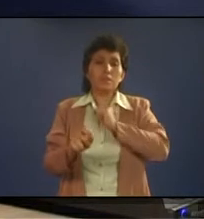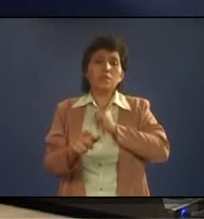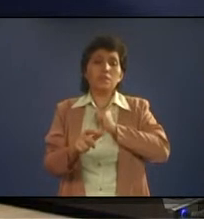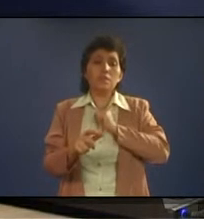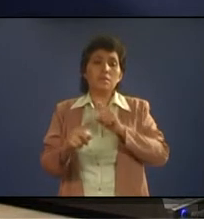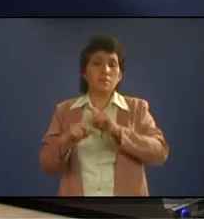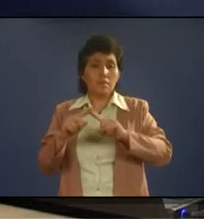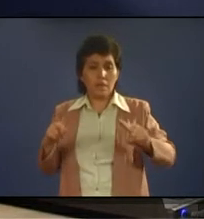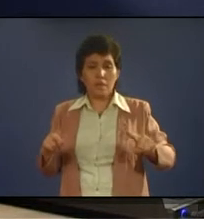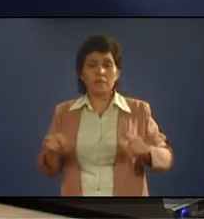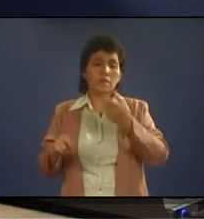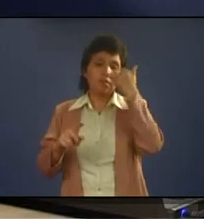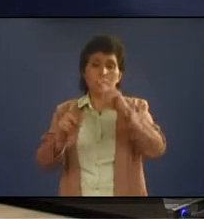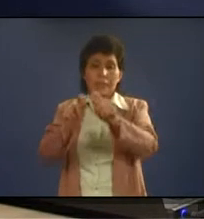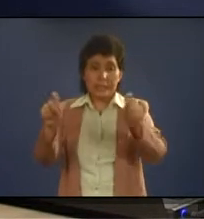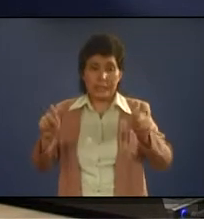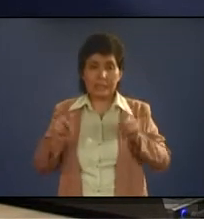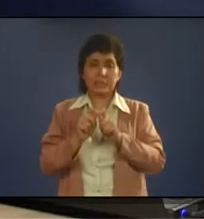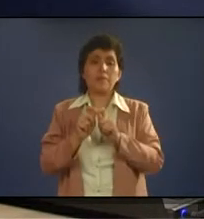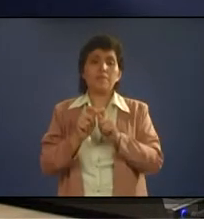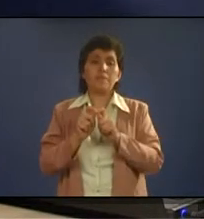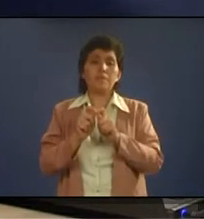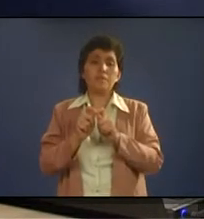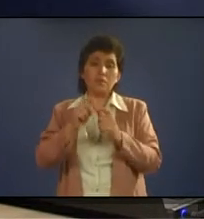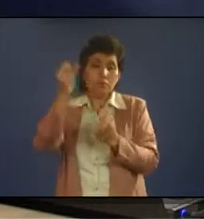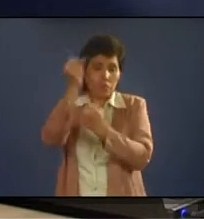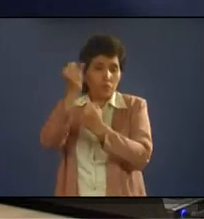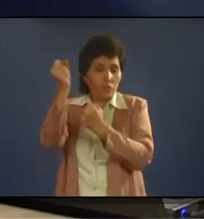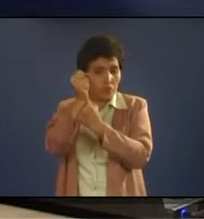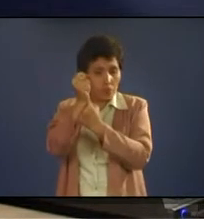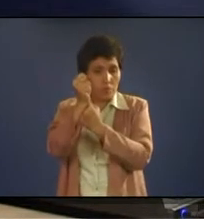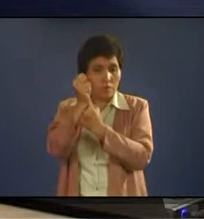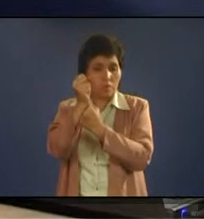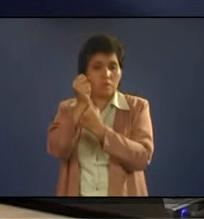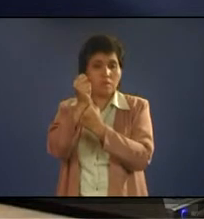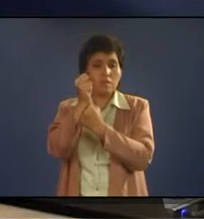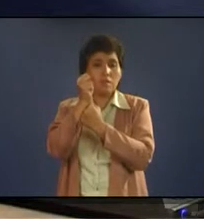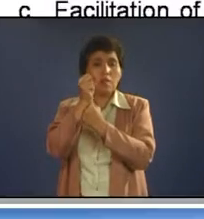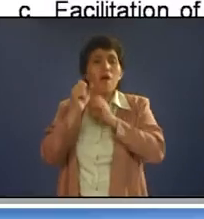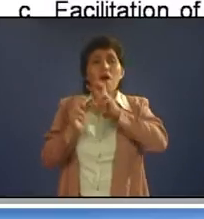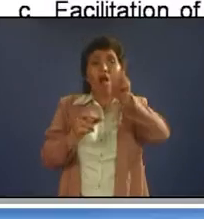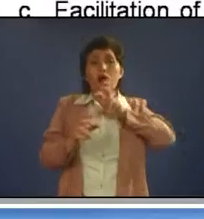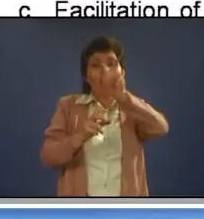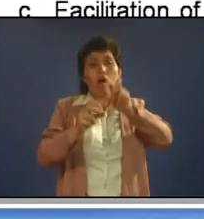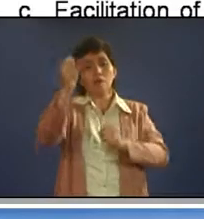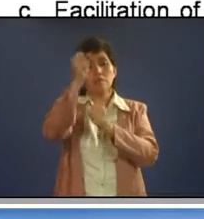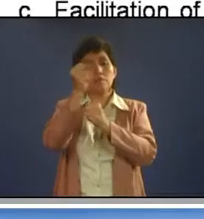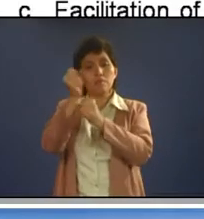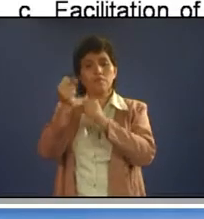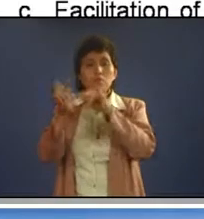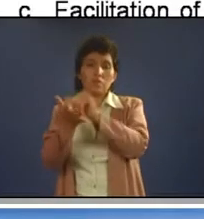or the shout of supporting them, it will make a huge difference, yes? Next one.